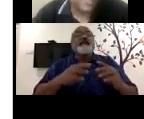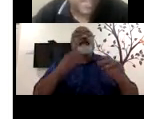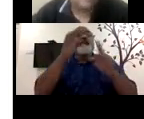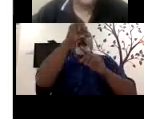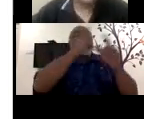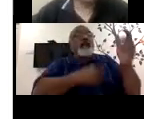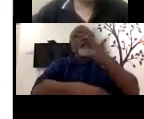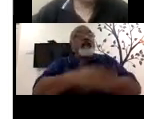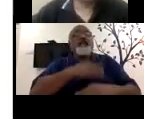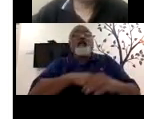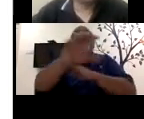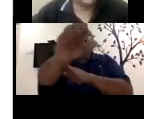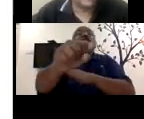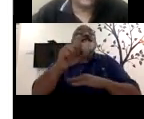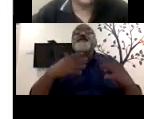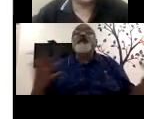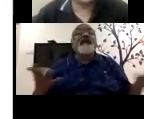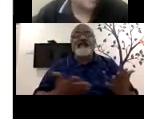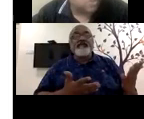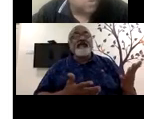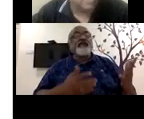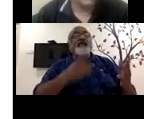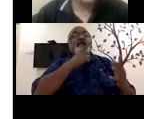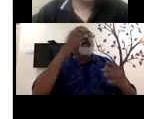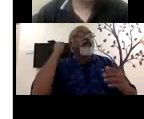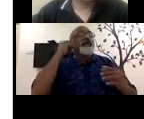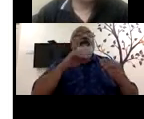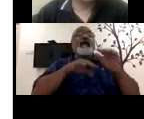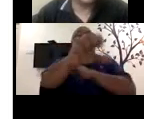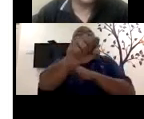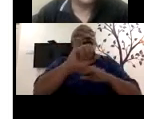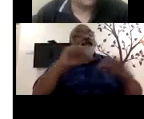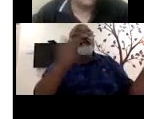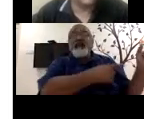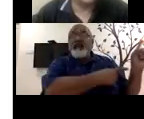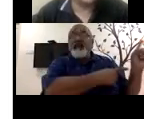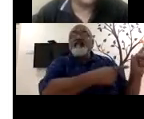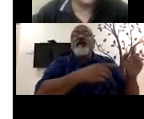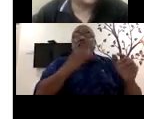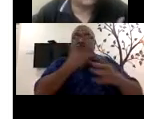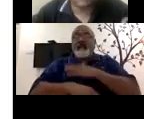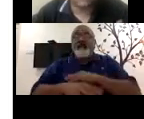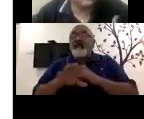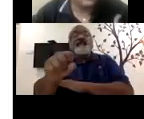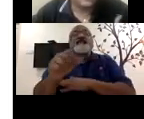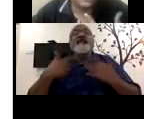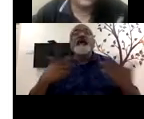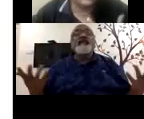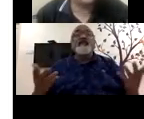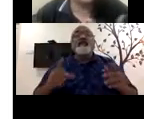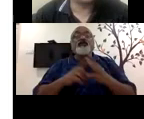the same, uh, kind of vocational training and schooling, uh, privileges that a non-disabled person has. That all